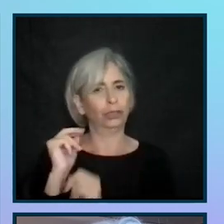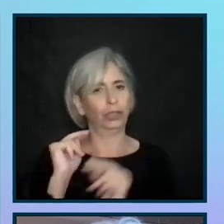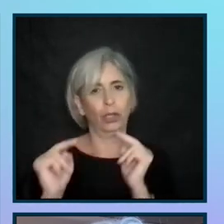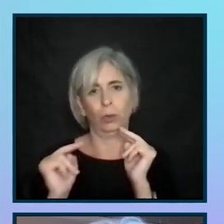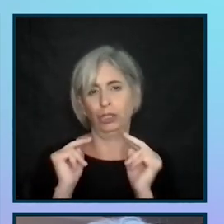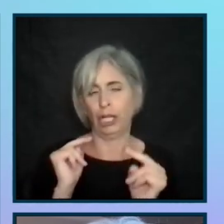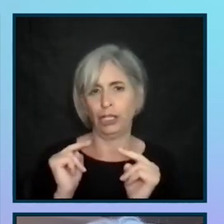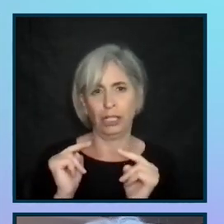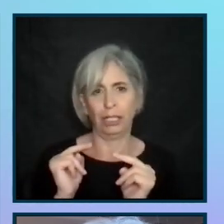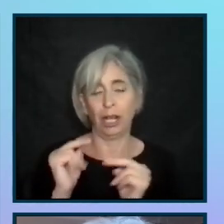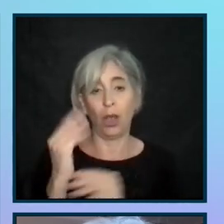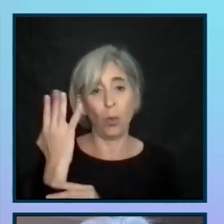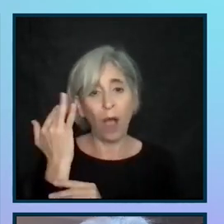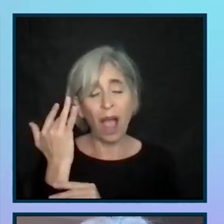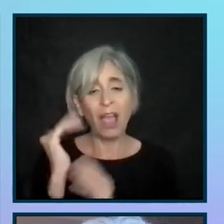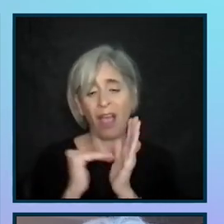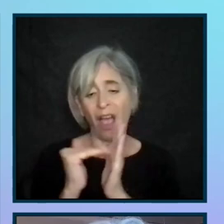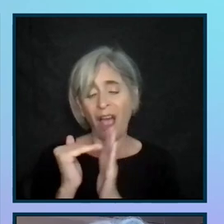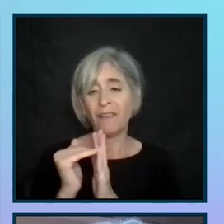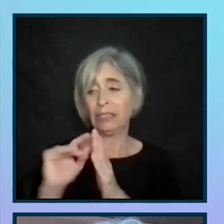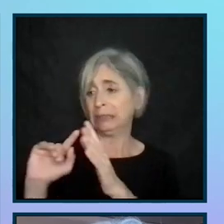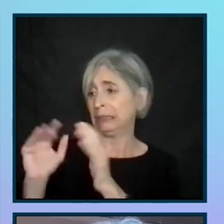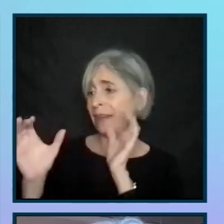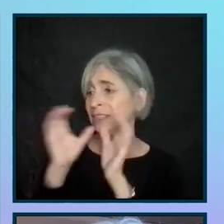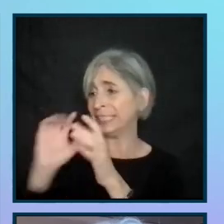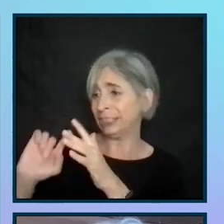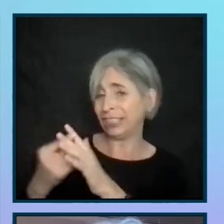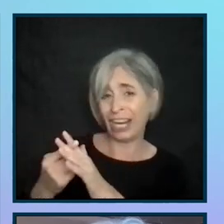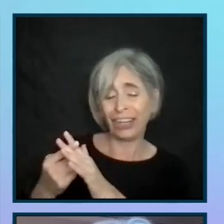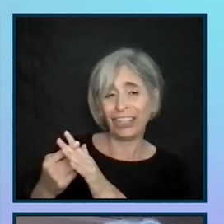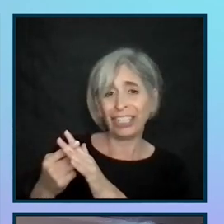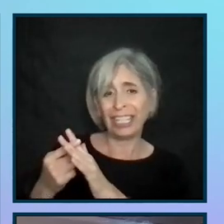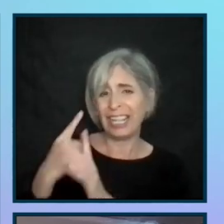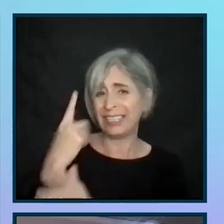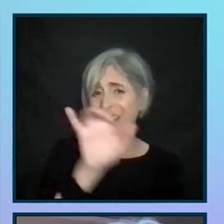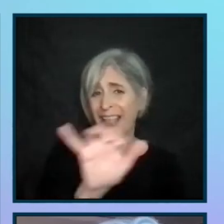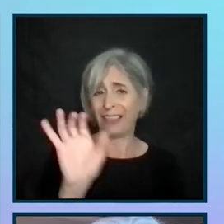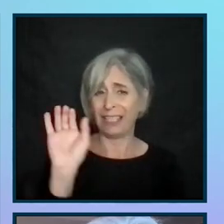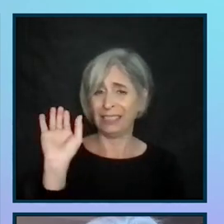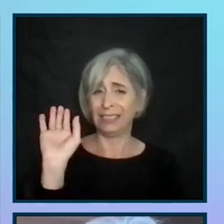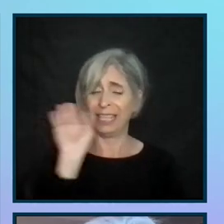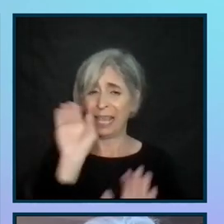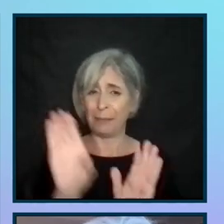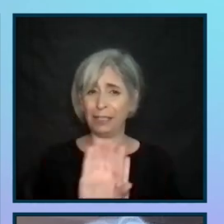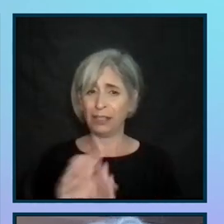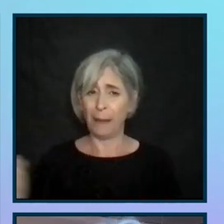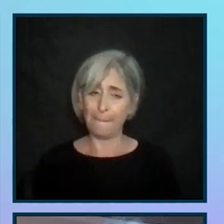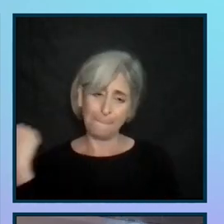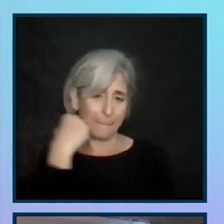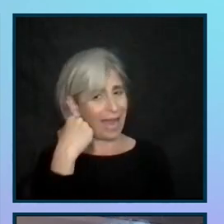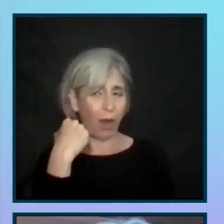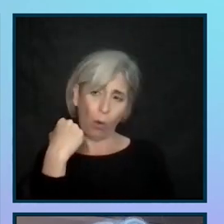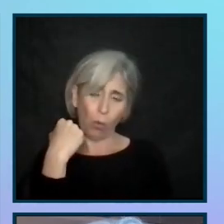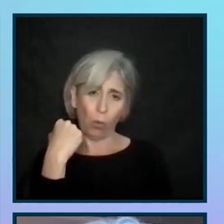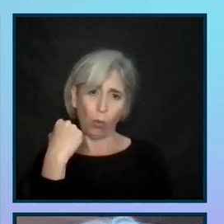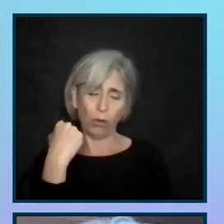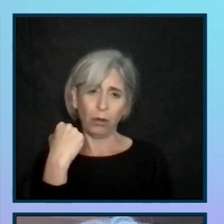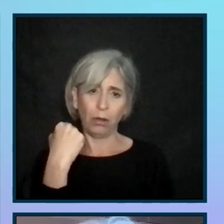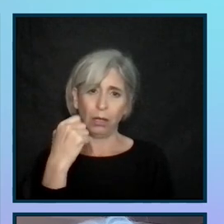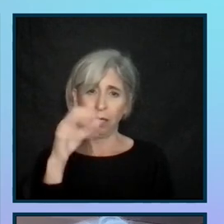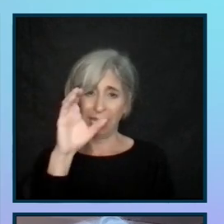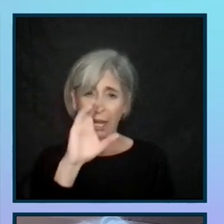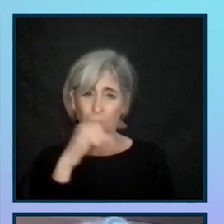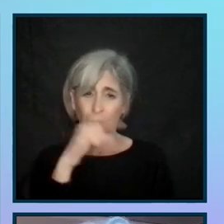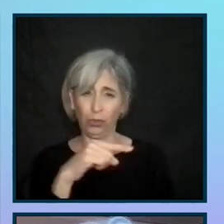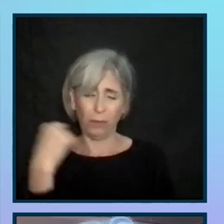because too often the start of a conversation is like this image, pow, punch in the face, cartoon punch in the